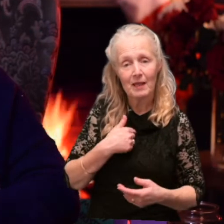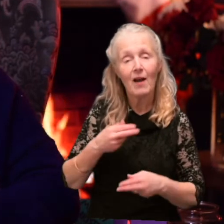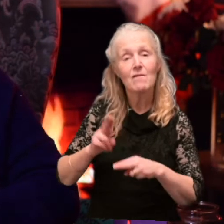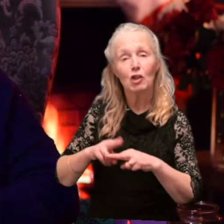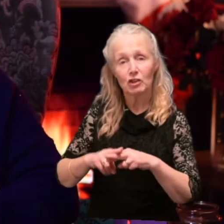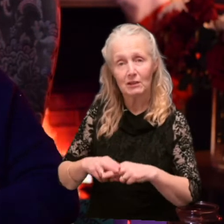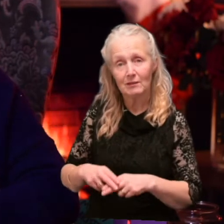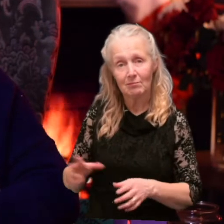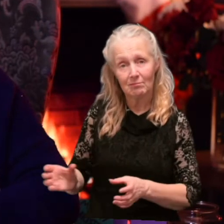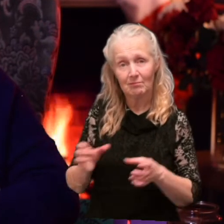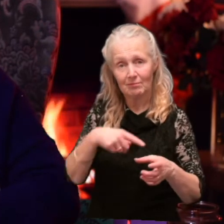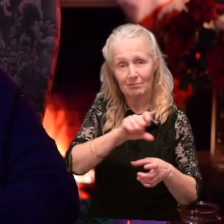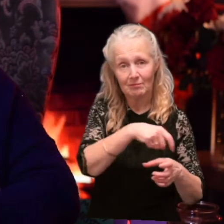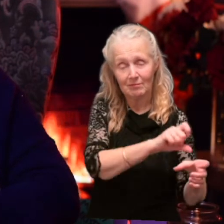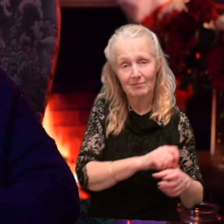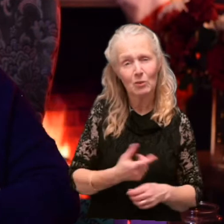I was really kind.